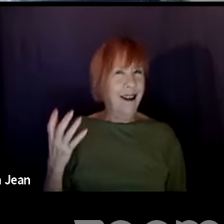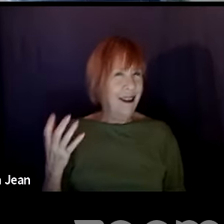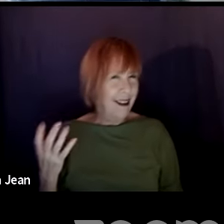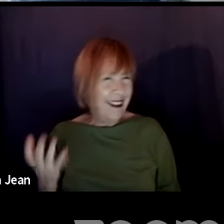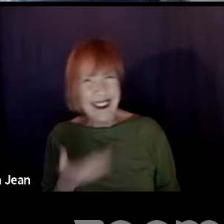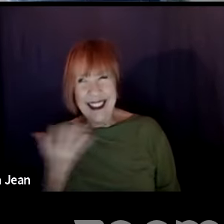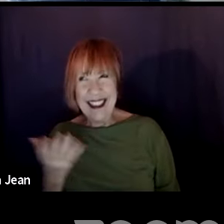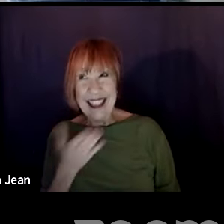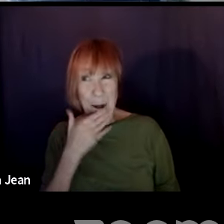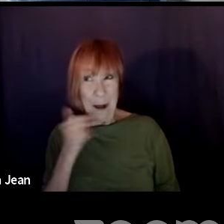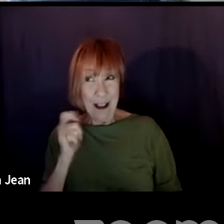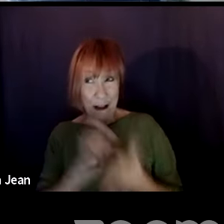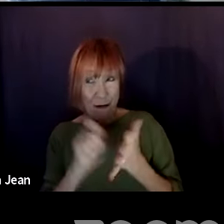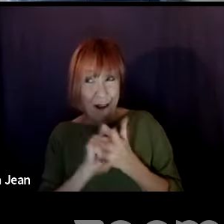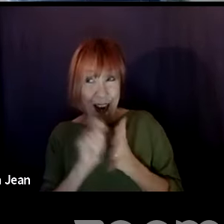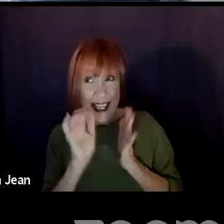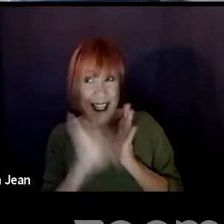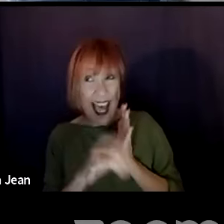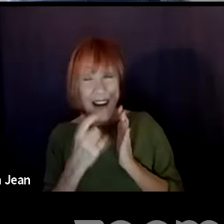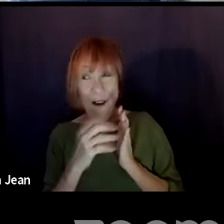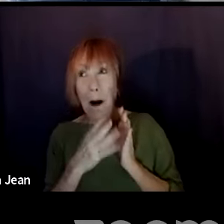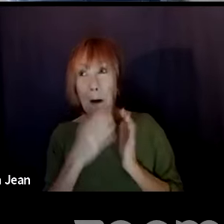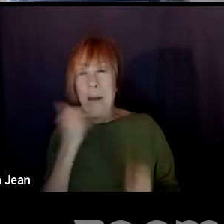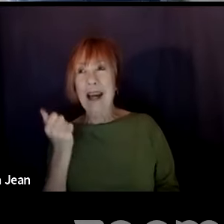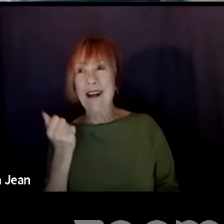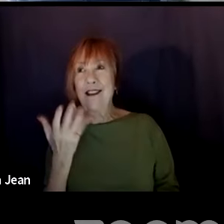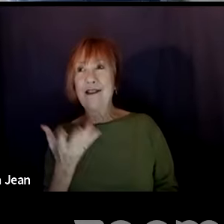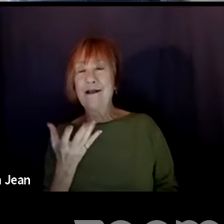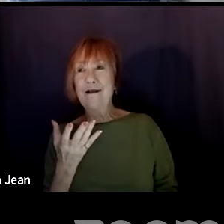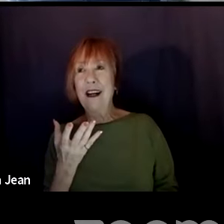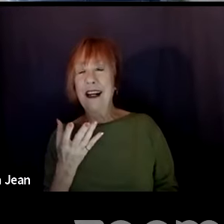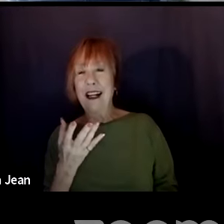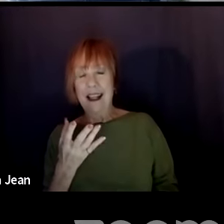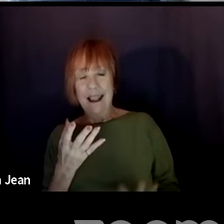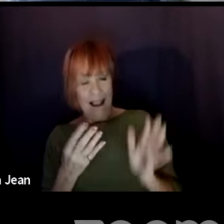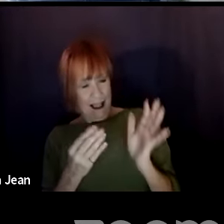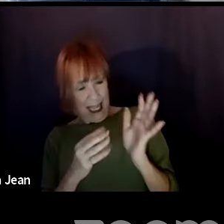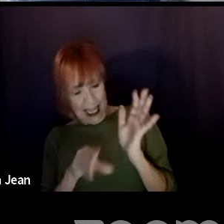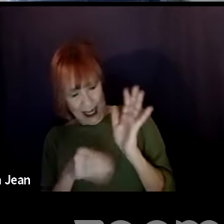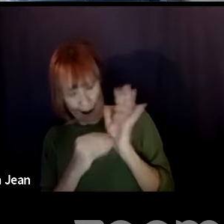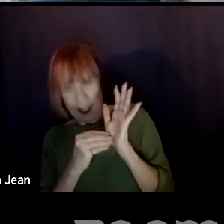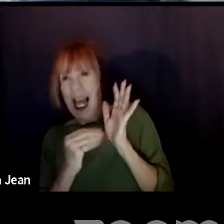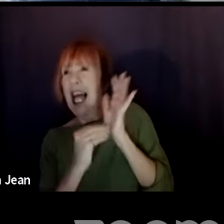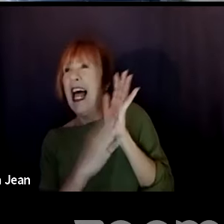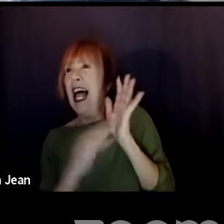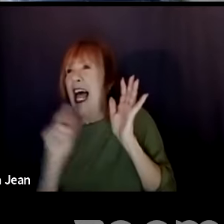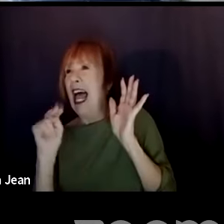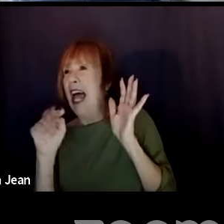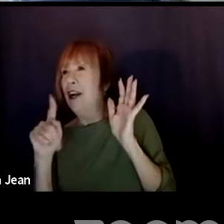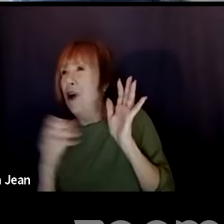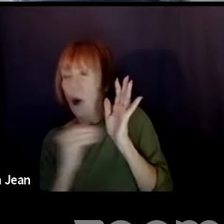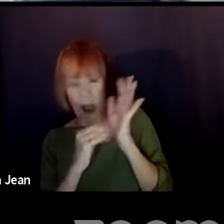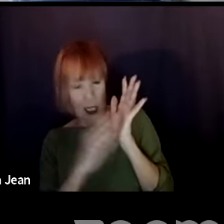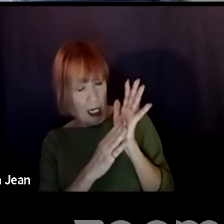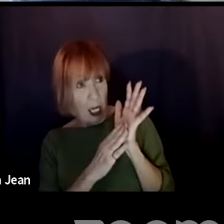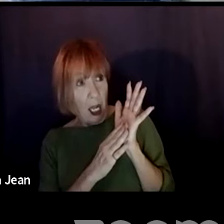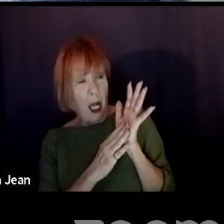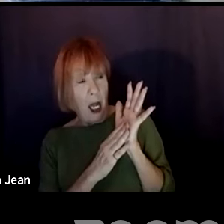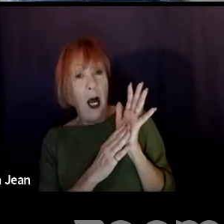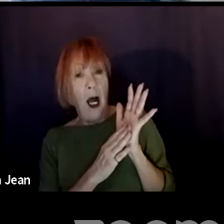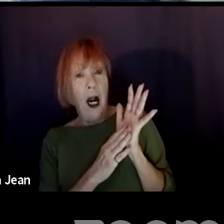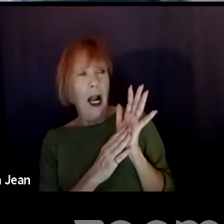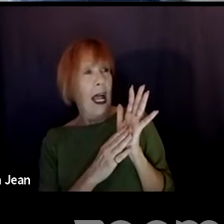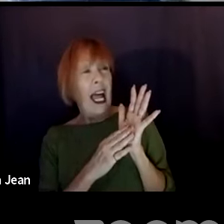write that or is it better to put a note sort of like Amy was talking about before? Like if the, if there's